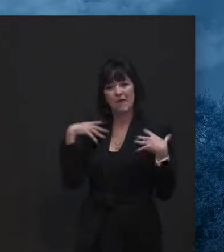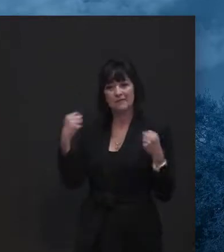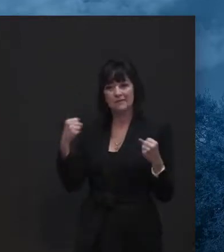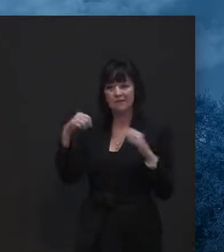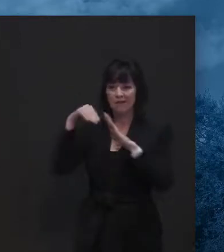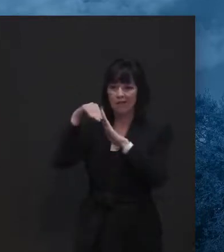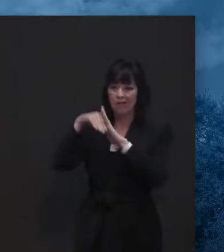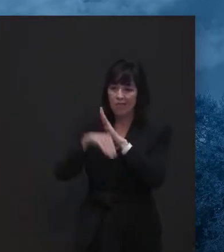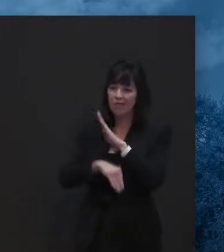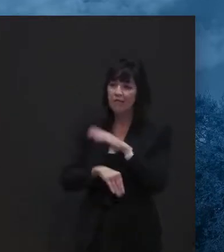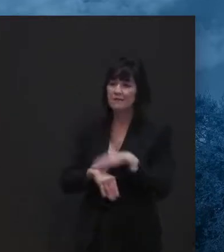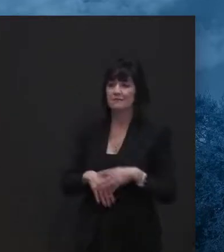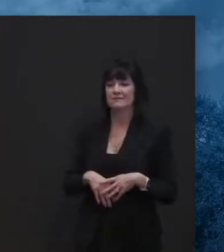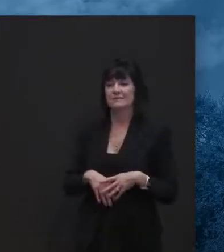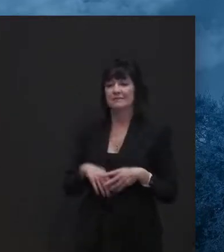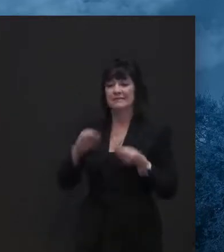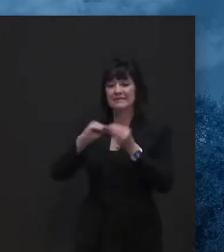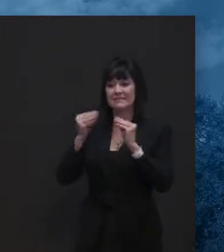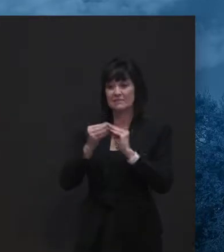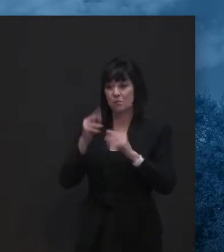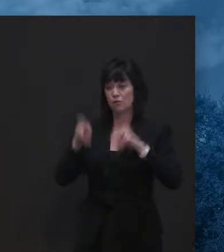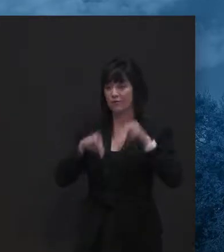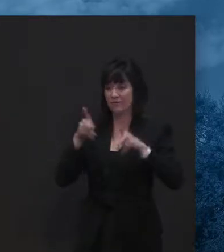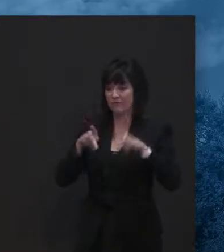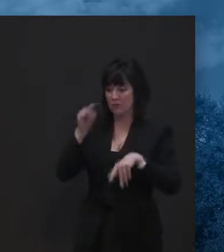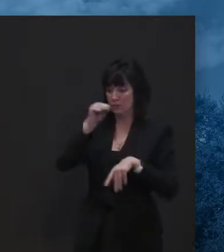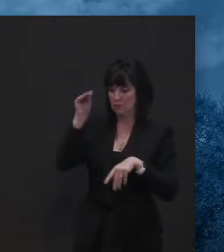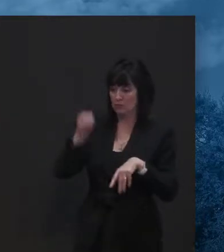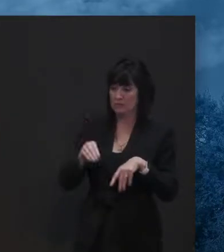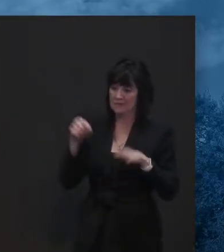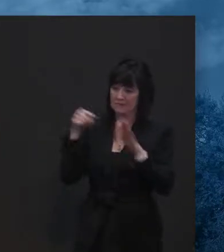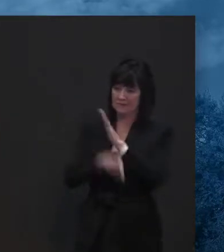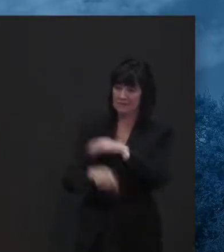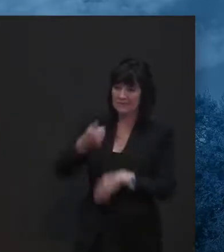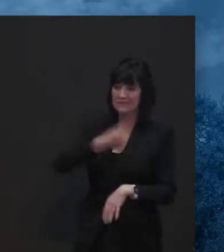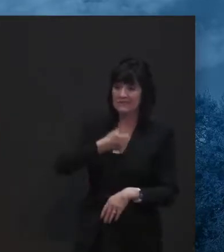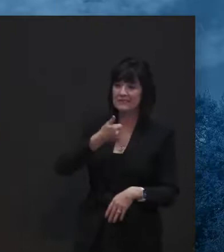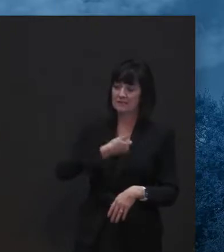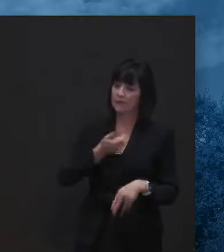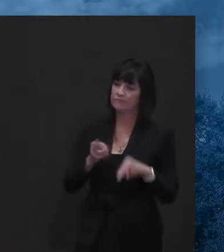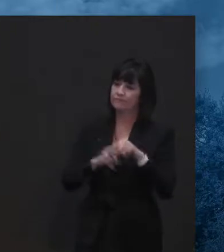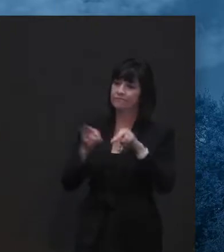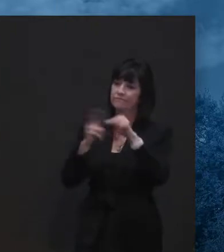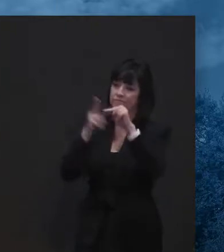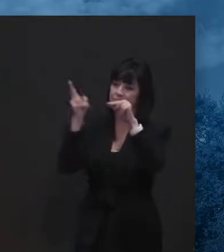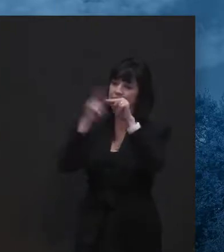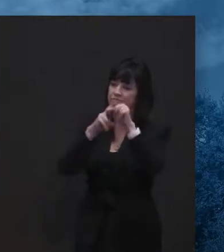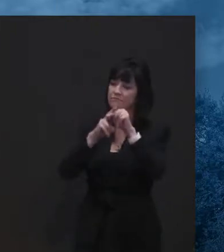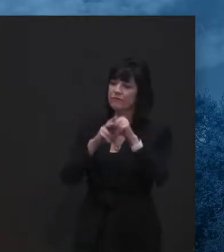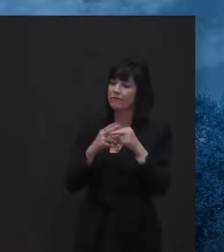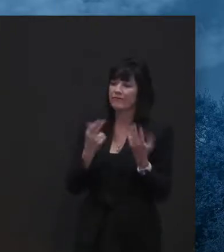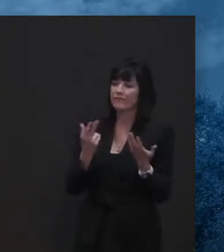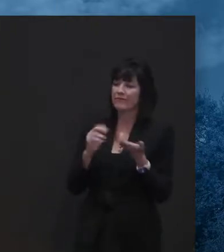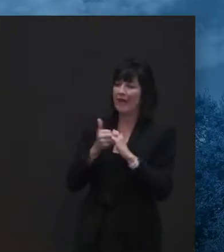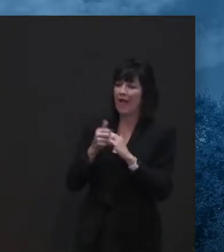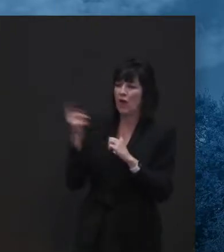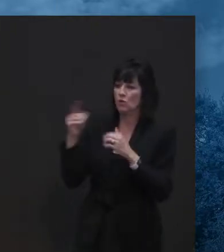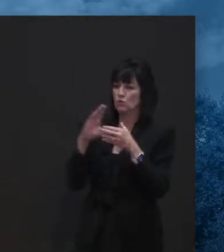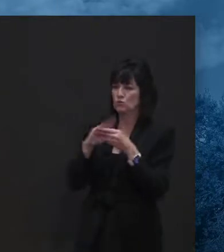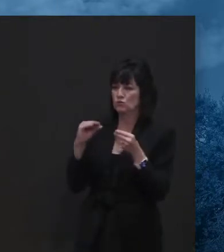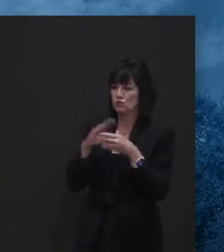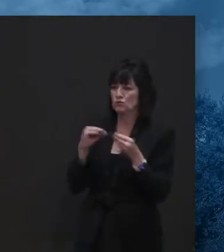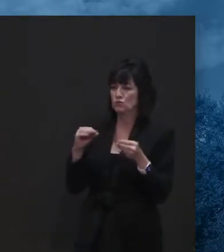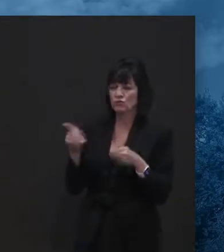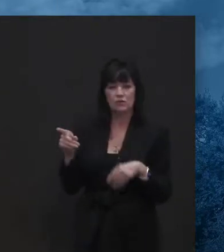rise in suicide rates, et cetera. Um, as long as this shutdown continues during the winter. Do you have a message for people who have those concerns? Let me go back to the first